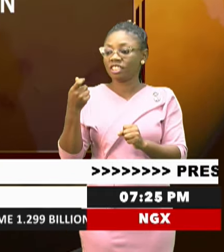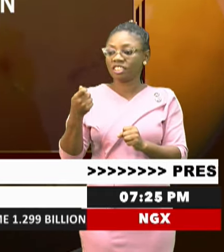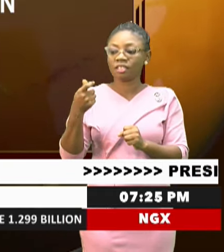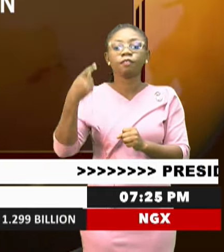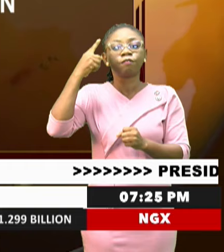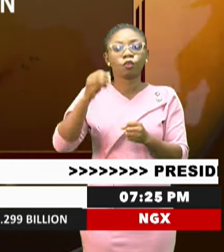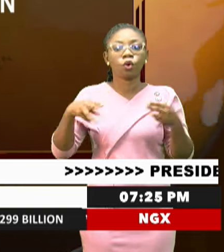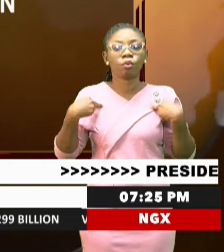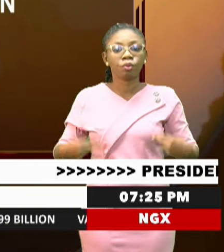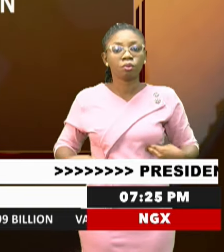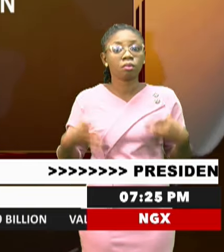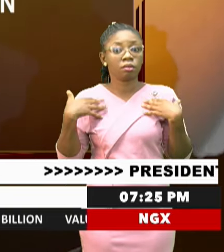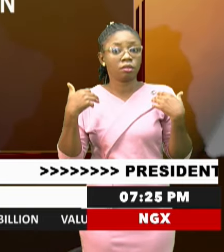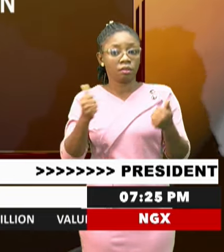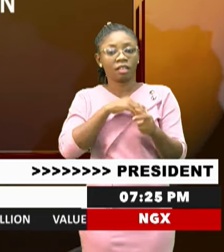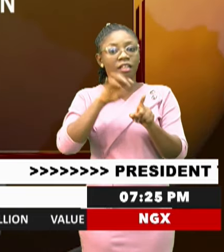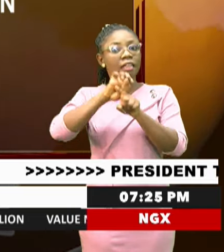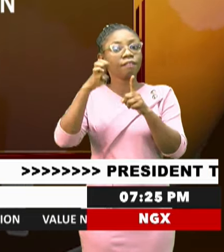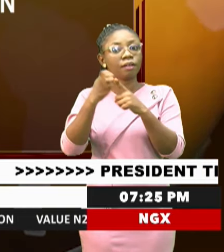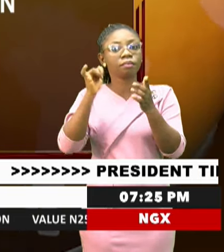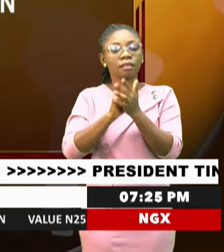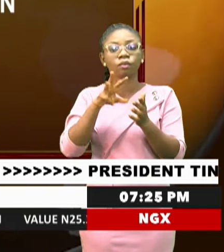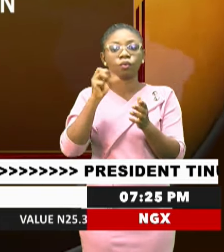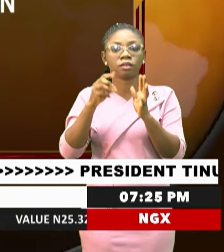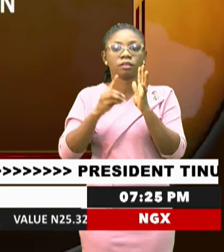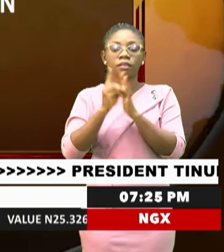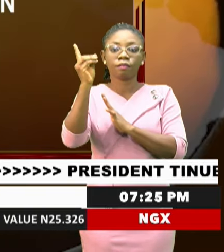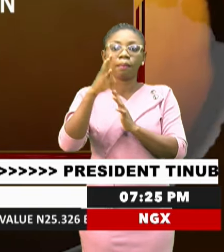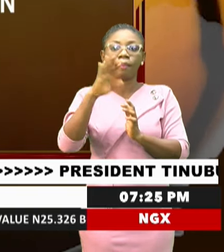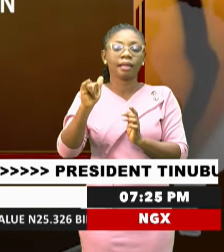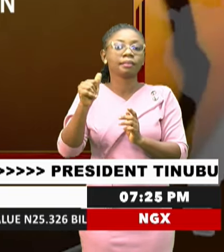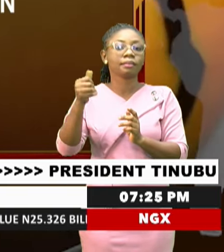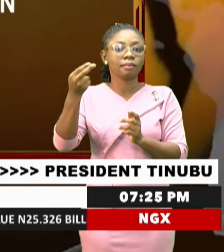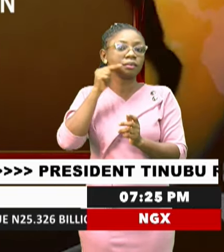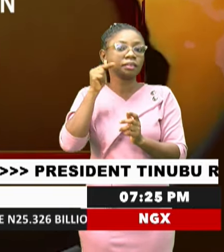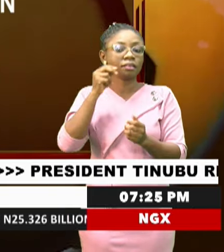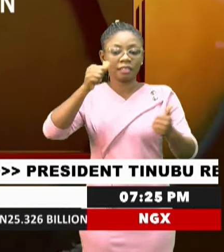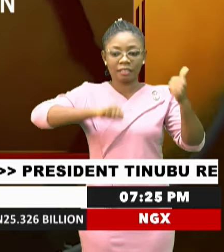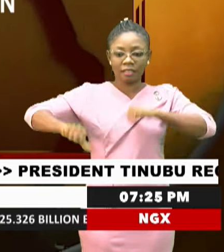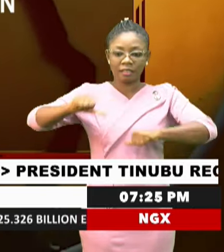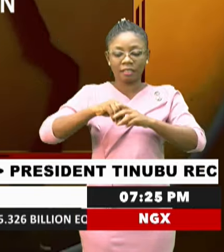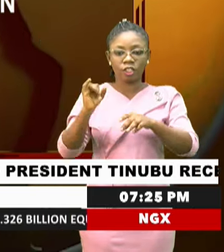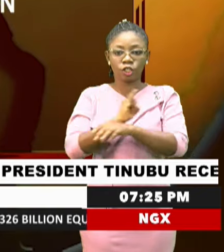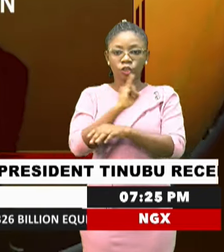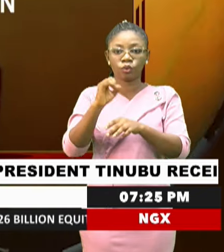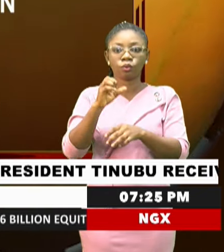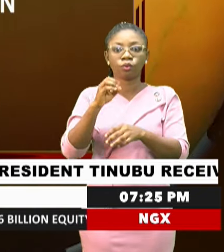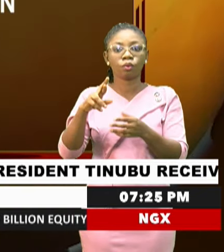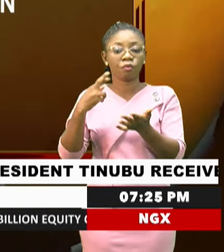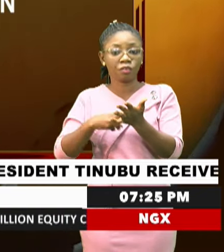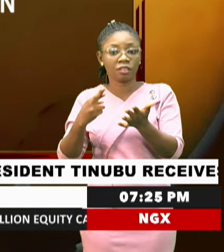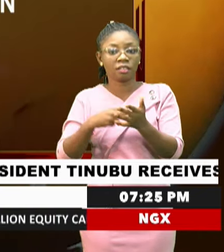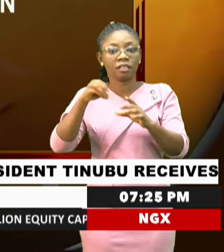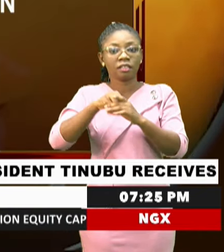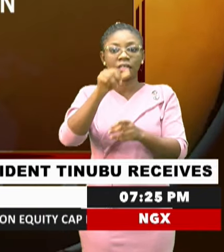the environment. The teller maize was developed by Nigerian scientists in the Institute for Agricultural Research, Amado Belu University's